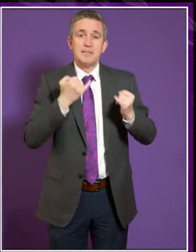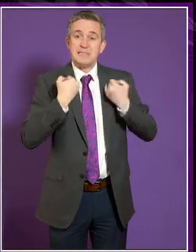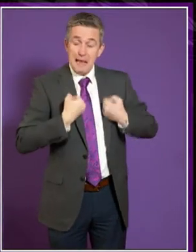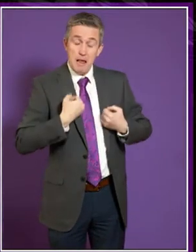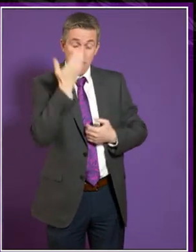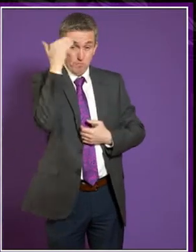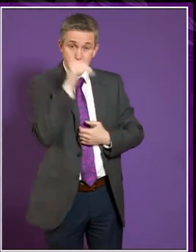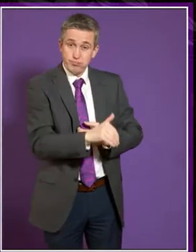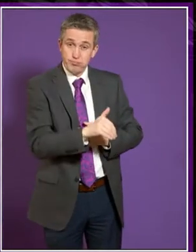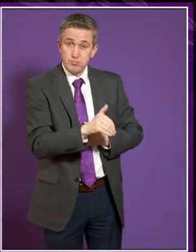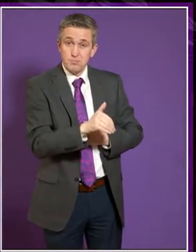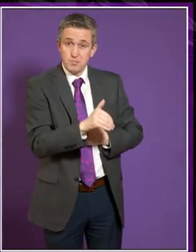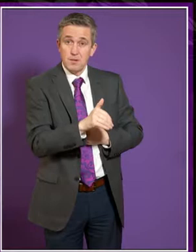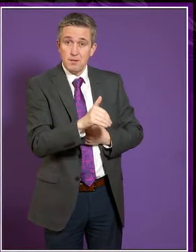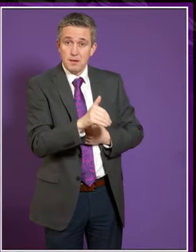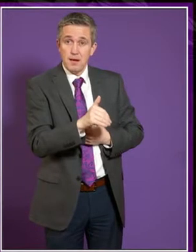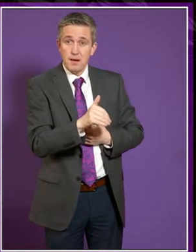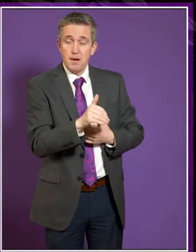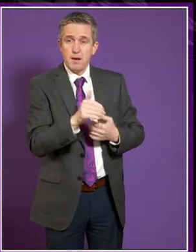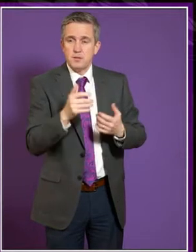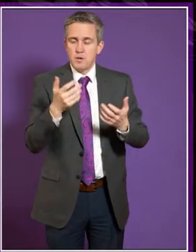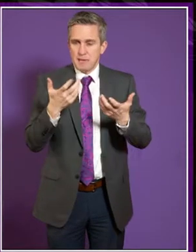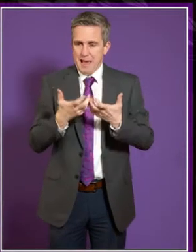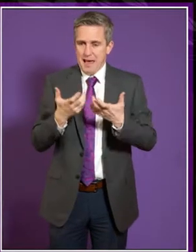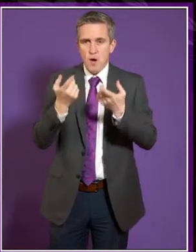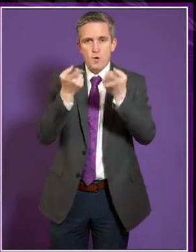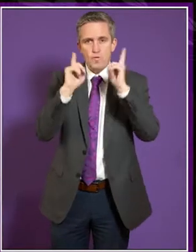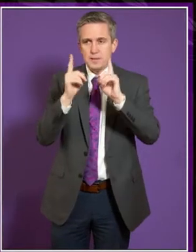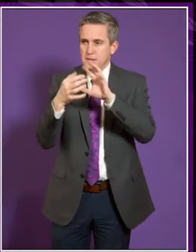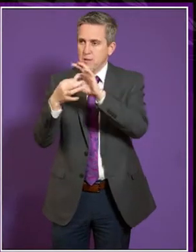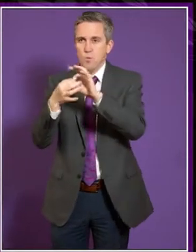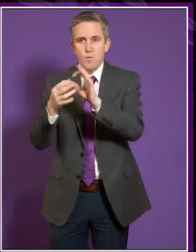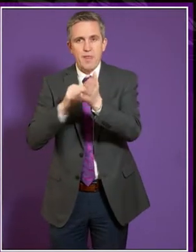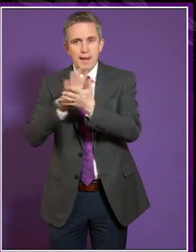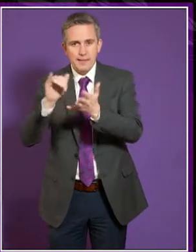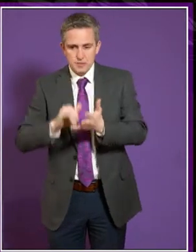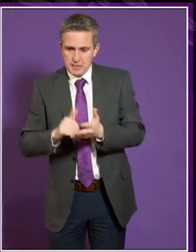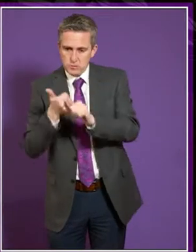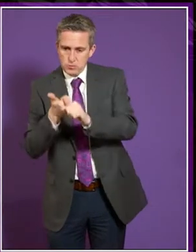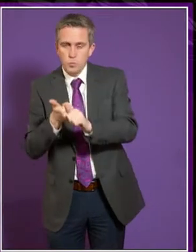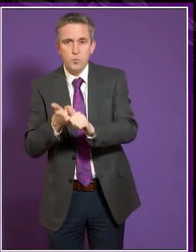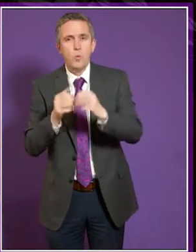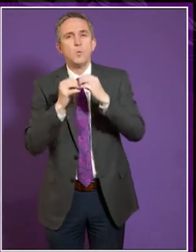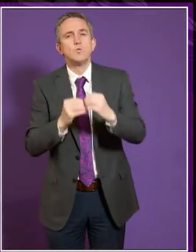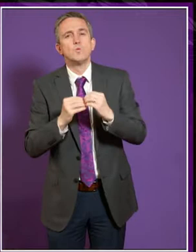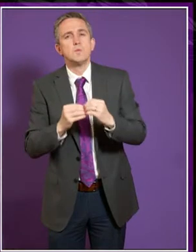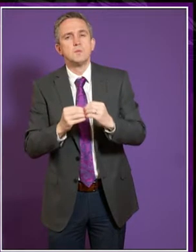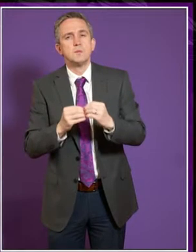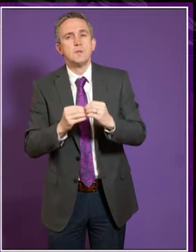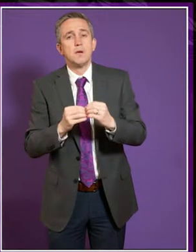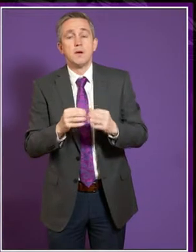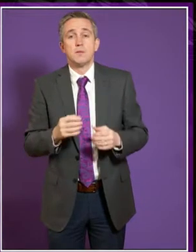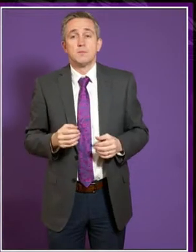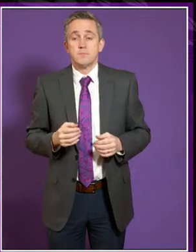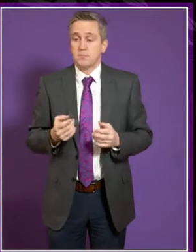And that becomes an issue of how universities work with the health service in dealing with that. But then at a perhaps